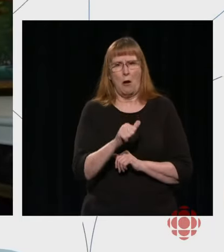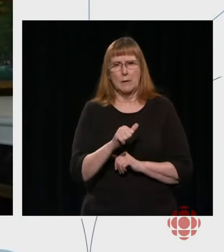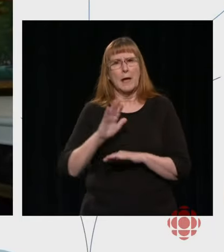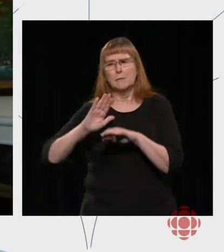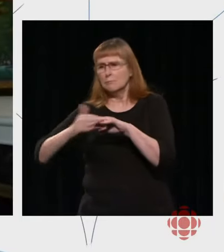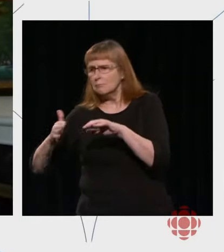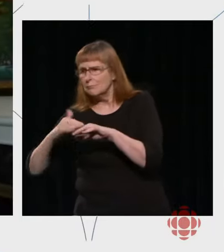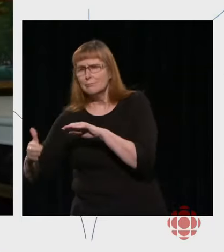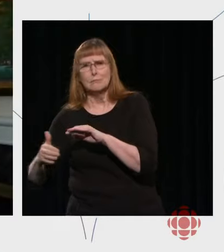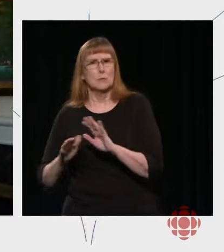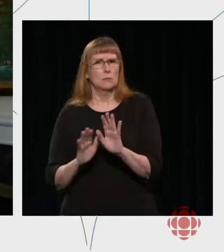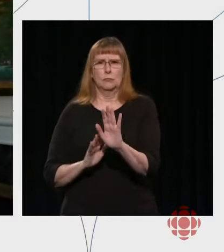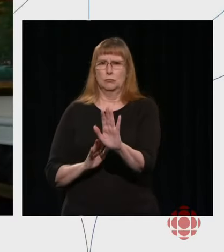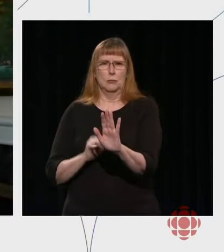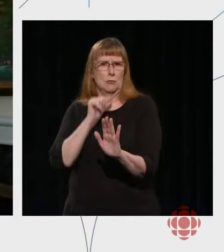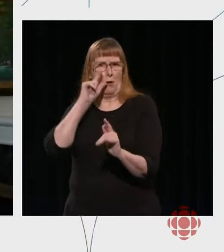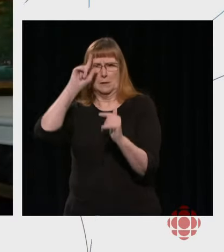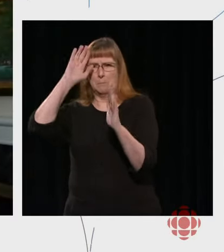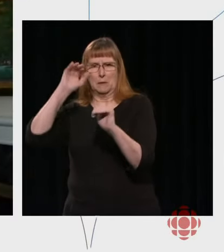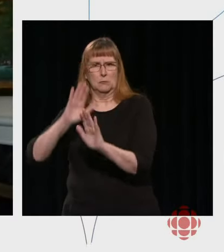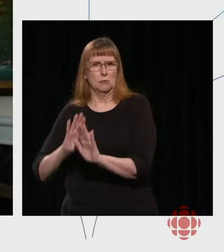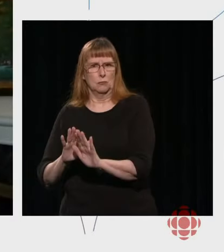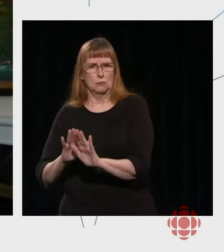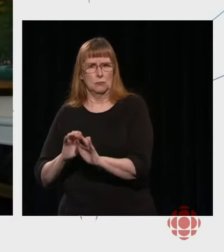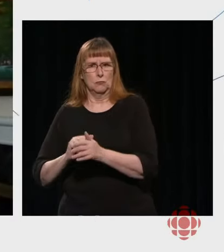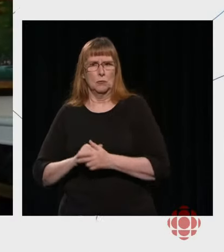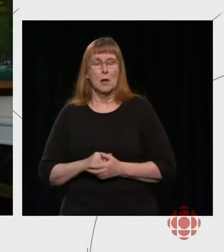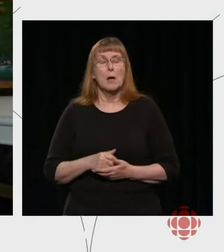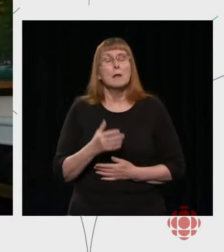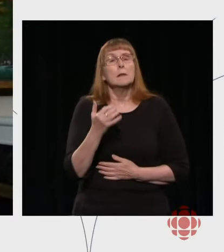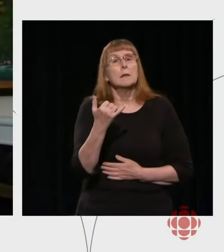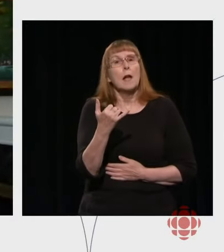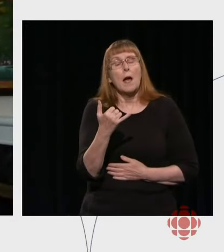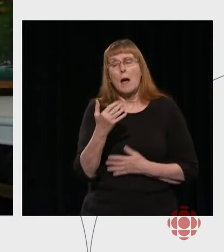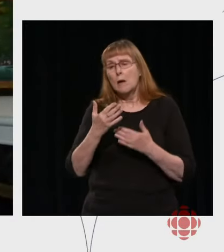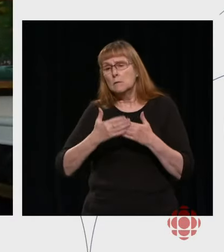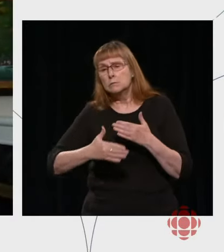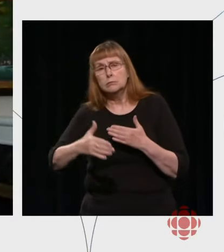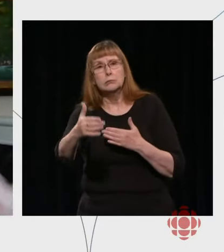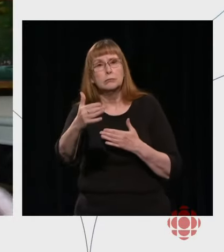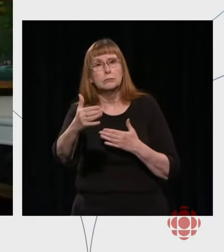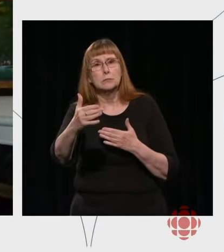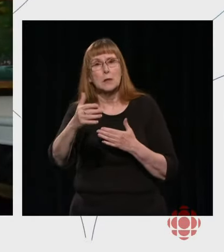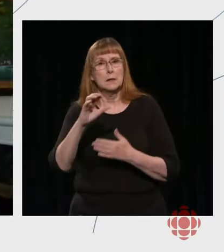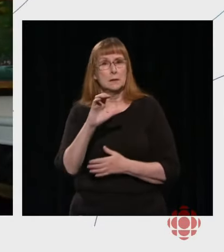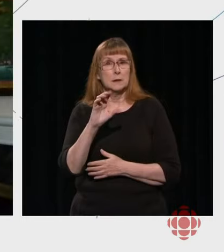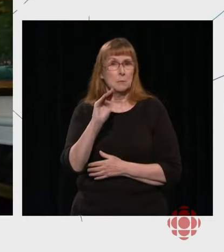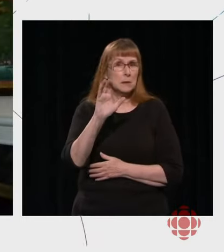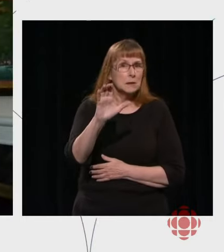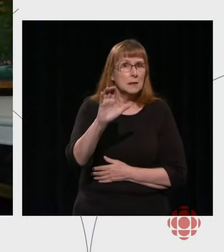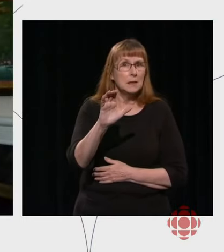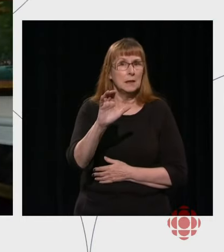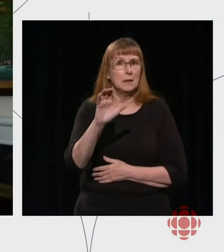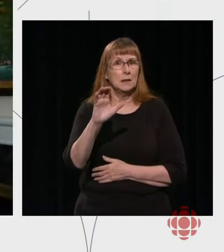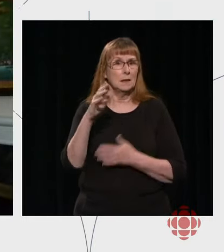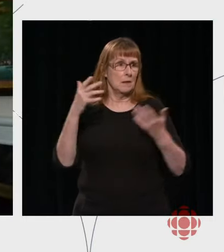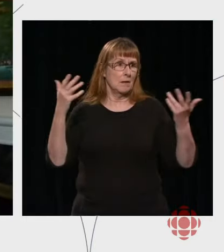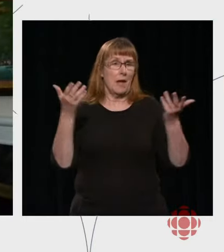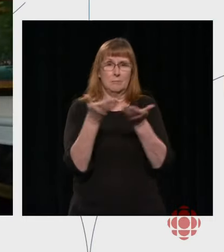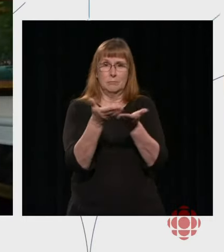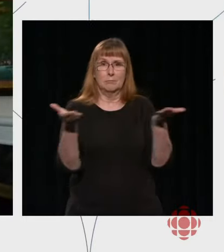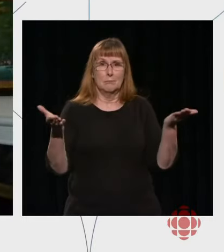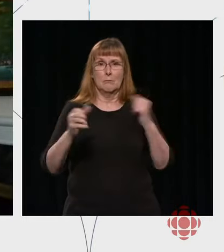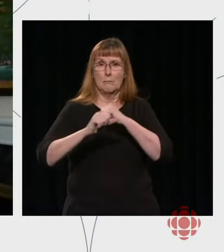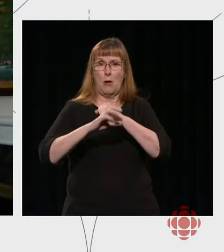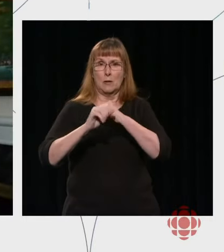next phase of the pandemic, the work of Canada's public broadcaster, as Michael just said, will be